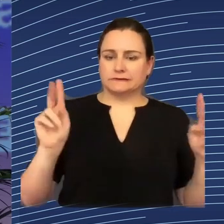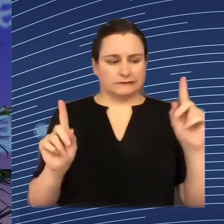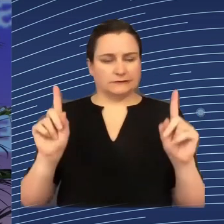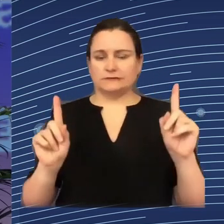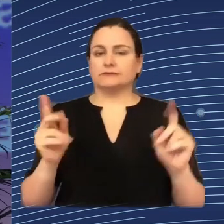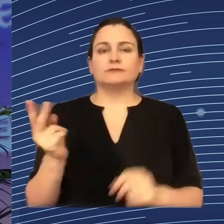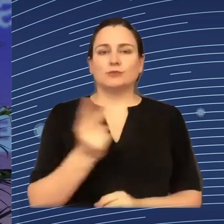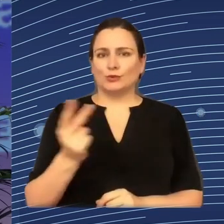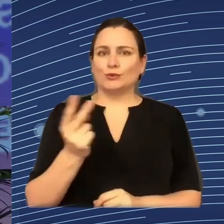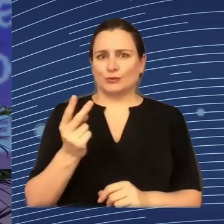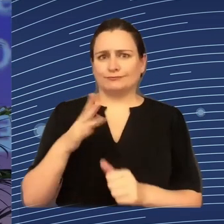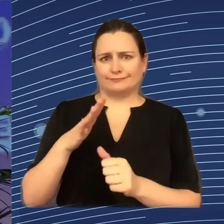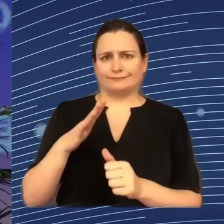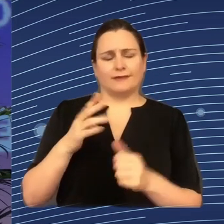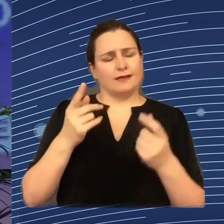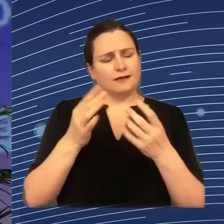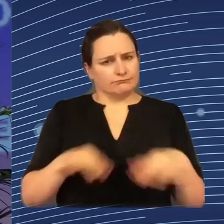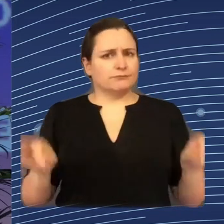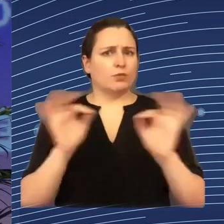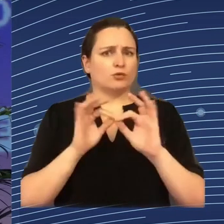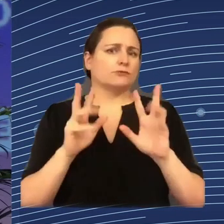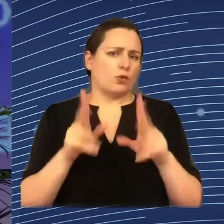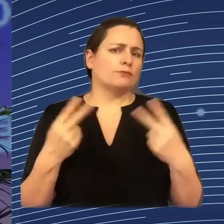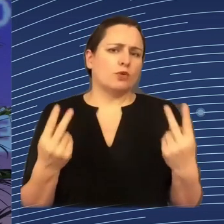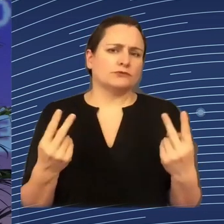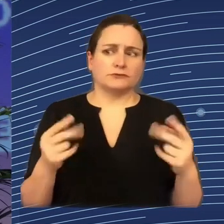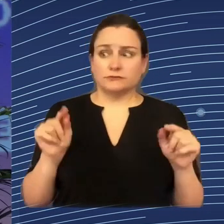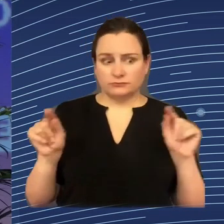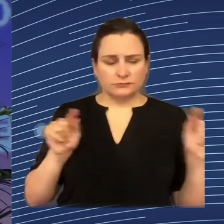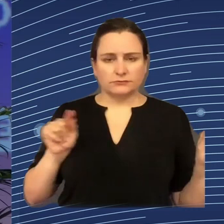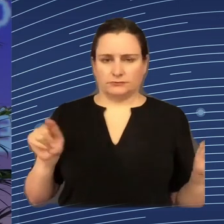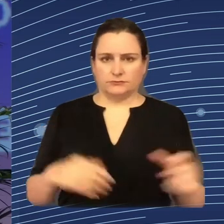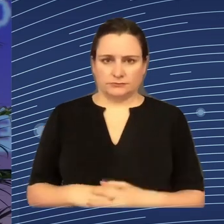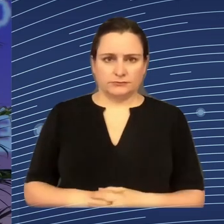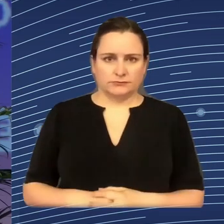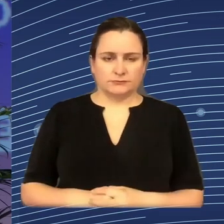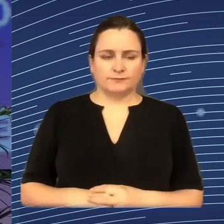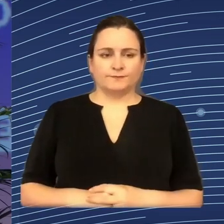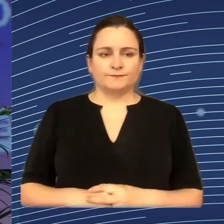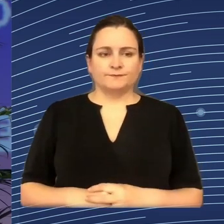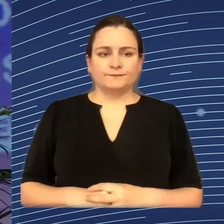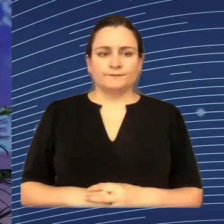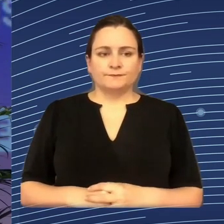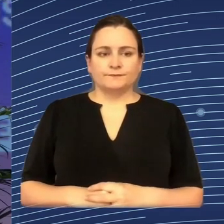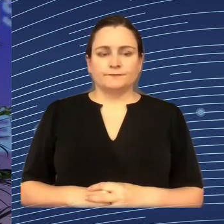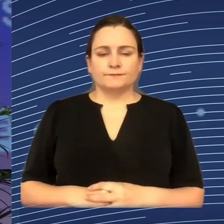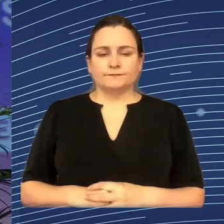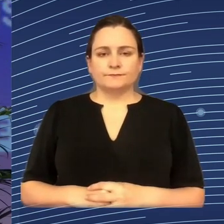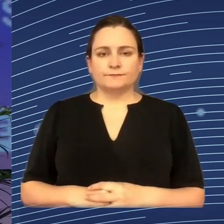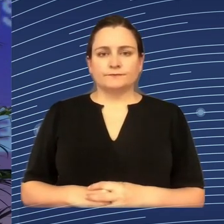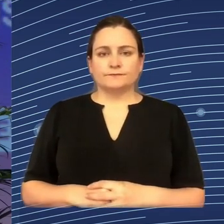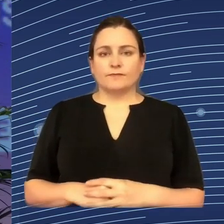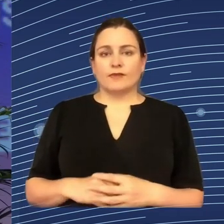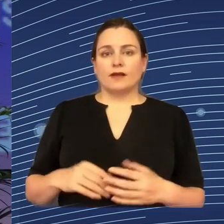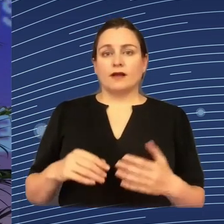an employer's organization, but we're also, of course, a business federation. And to recall to all of us that